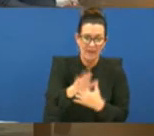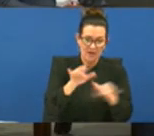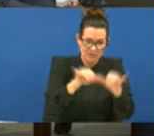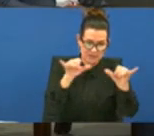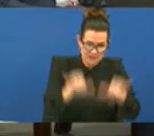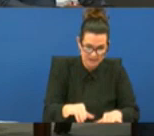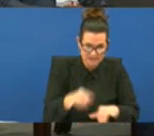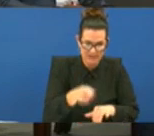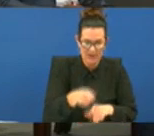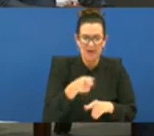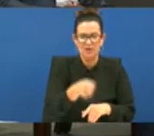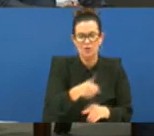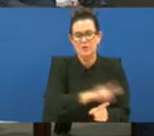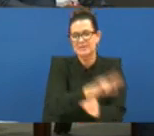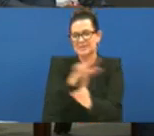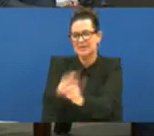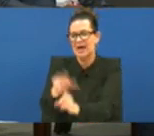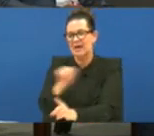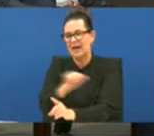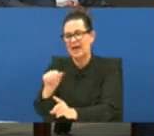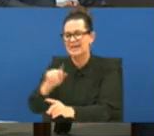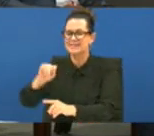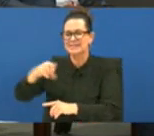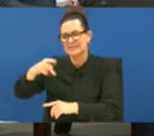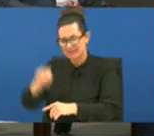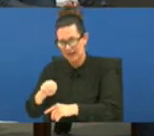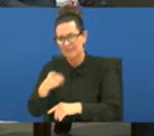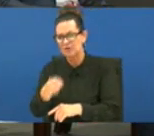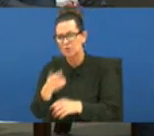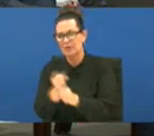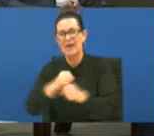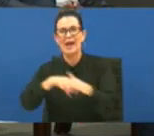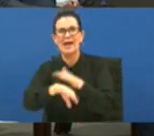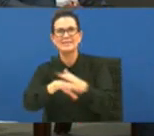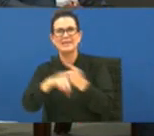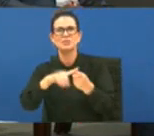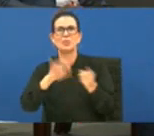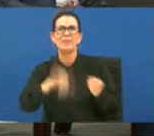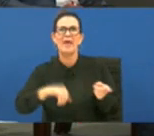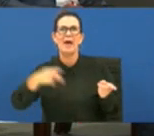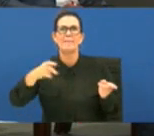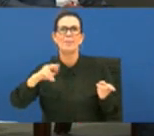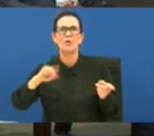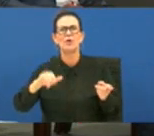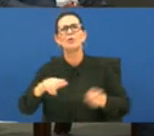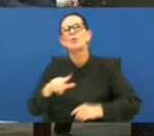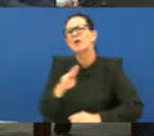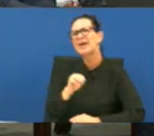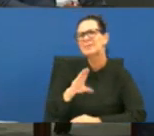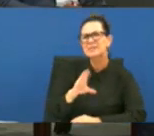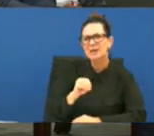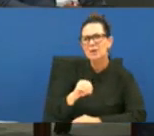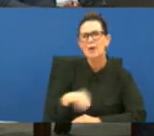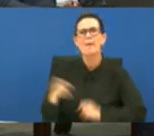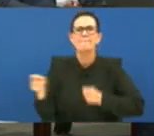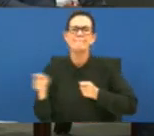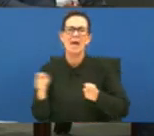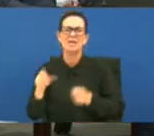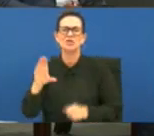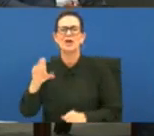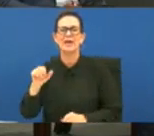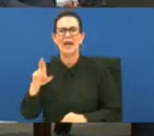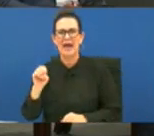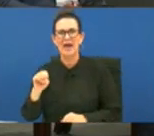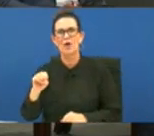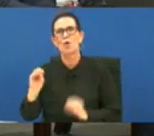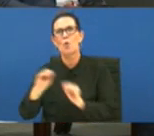assigned a provider type and then that way you can get access to the portal mco managed care organization the medicaid managed care